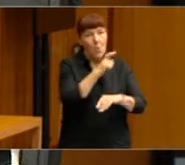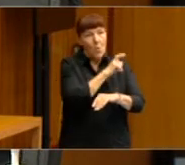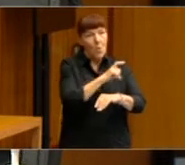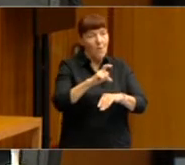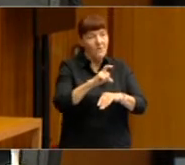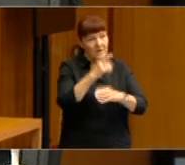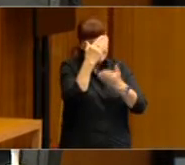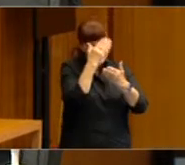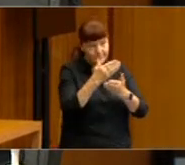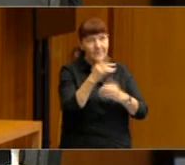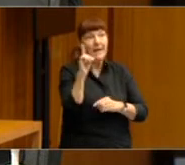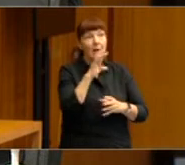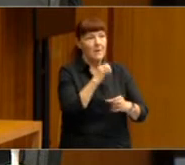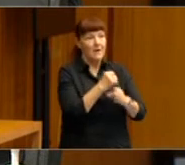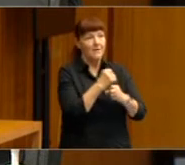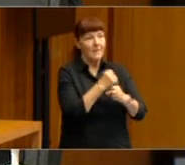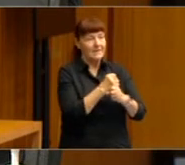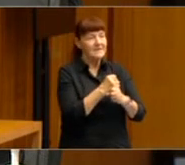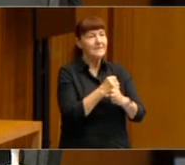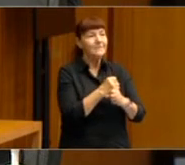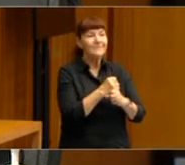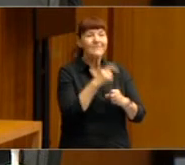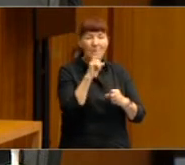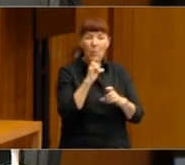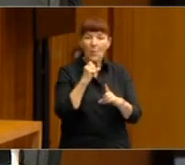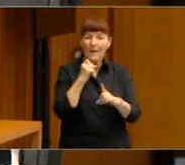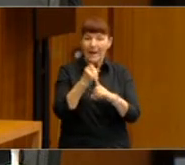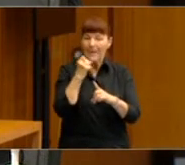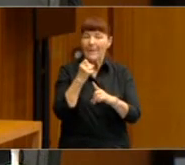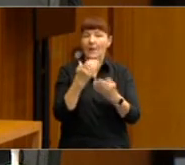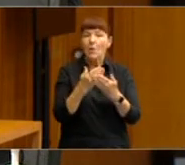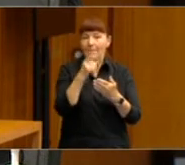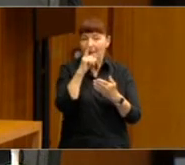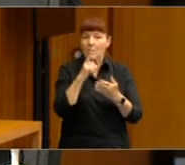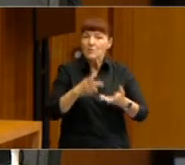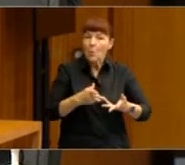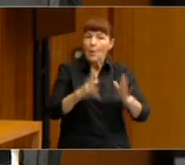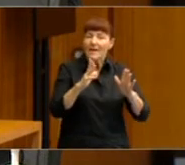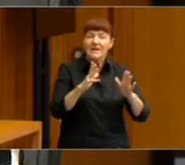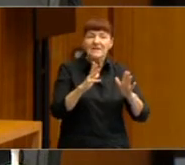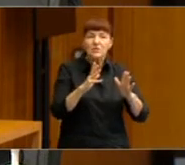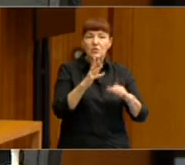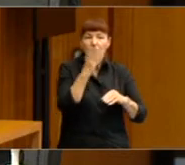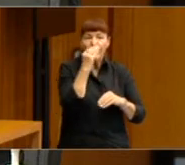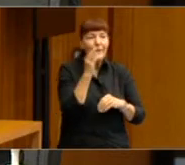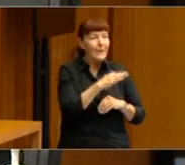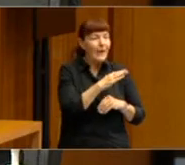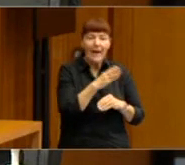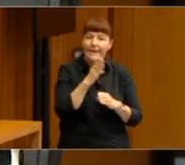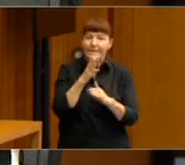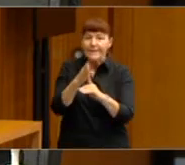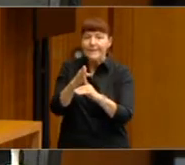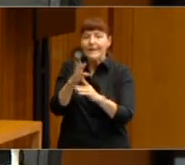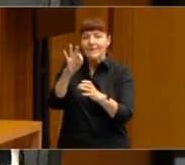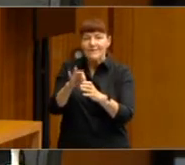which may have an impact on people's willingness to go towards minor parties and